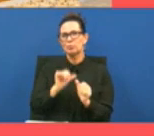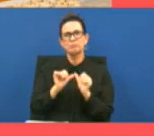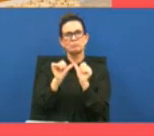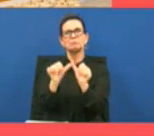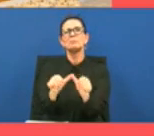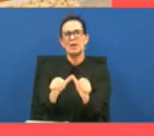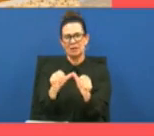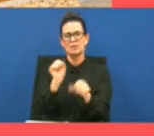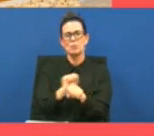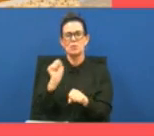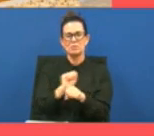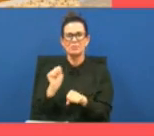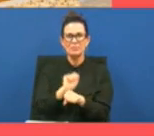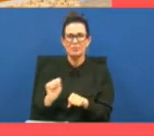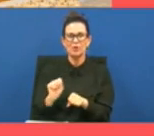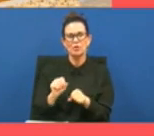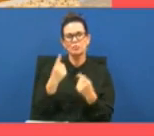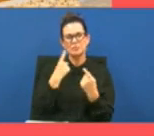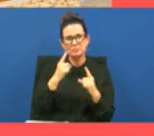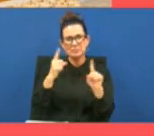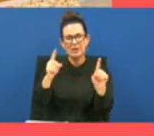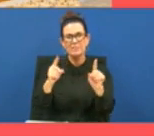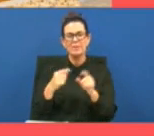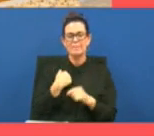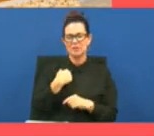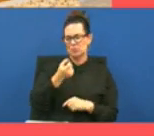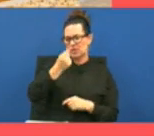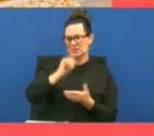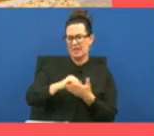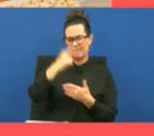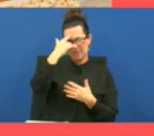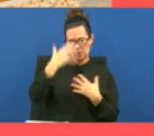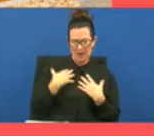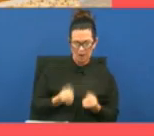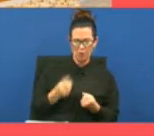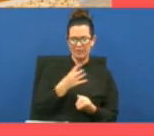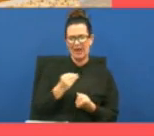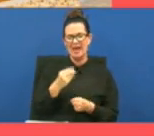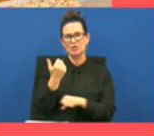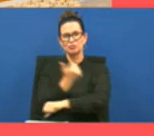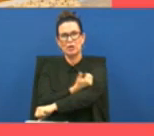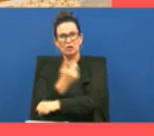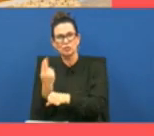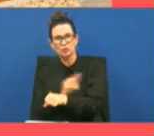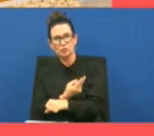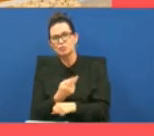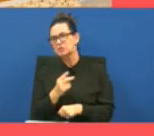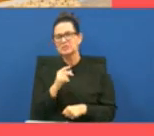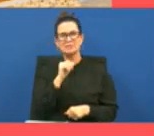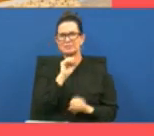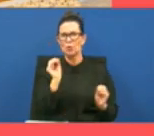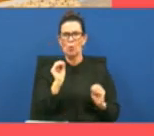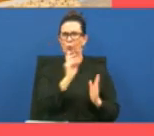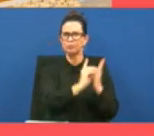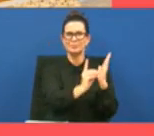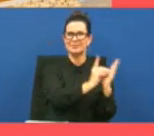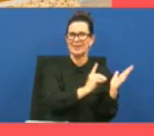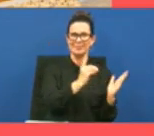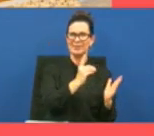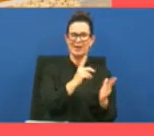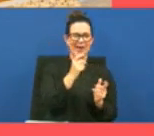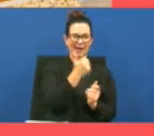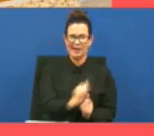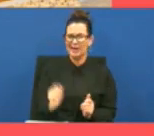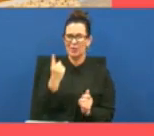to do because what we understand is that mental health and substance use does not discriminate and everyone in this room